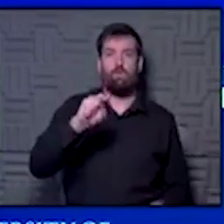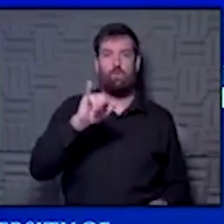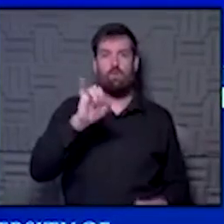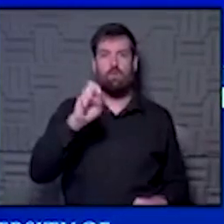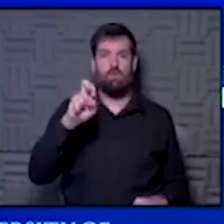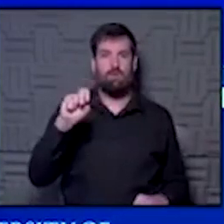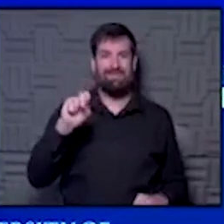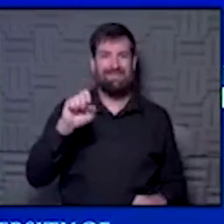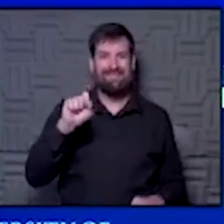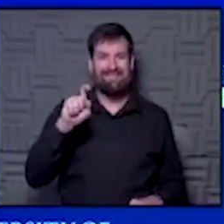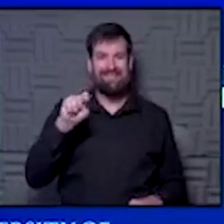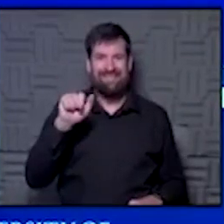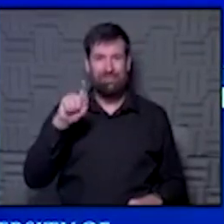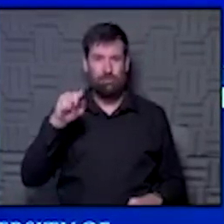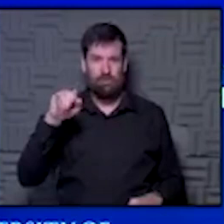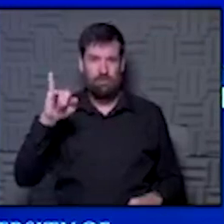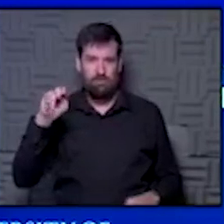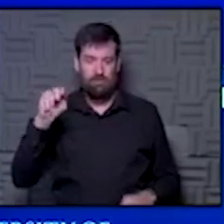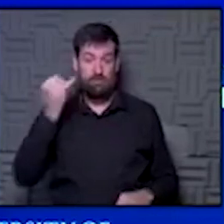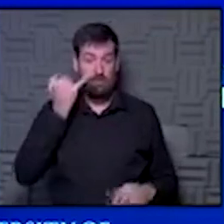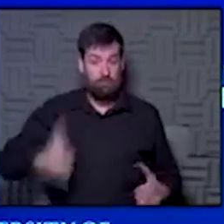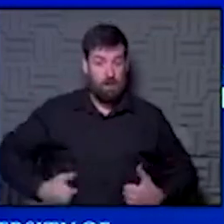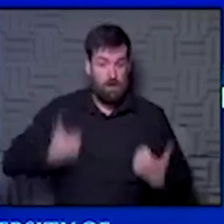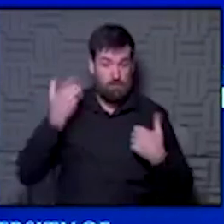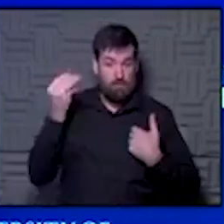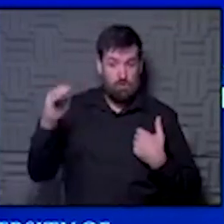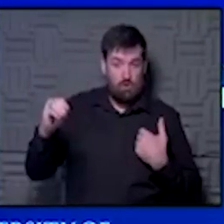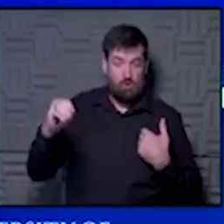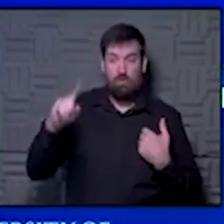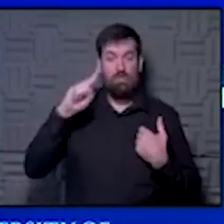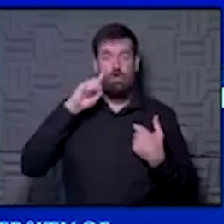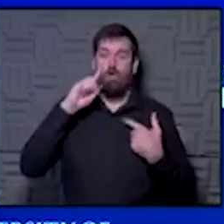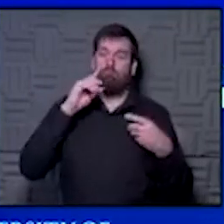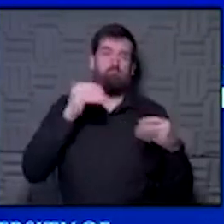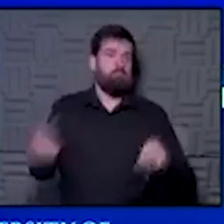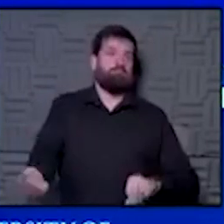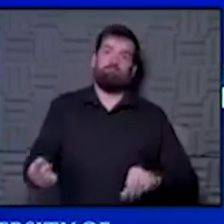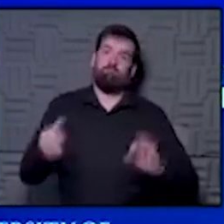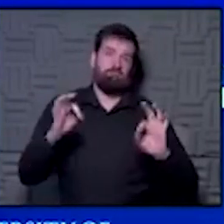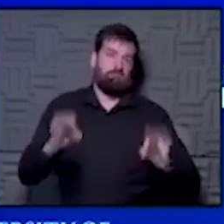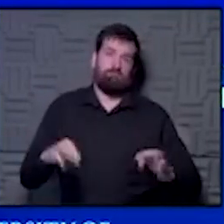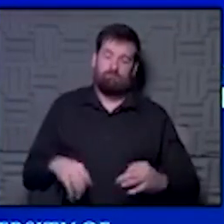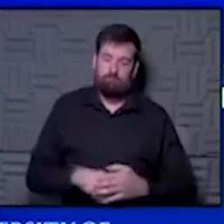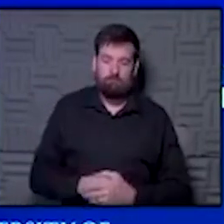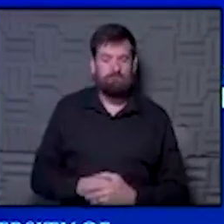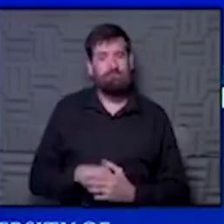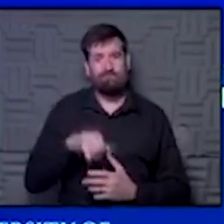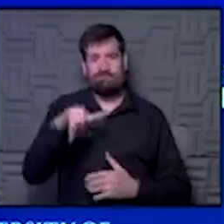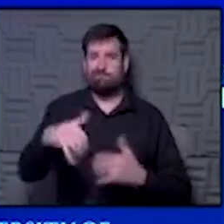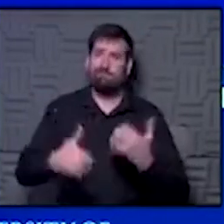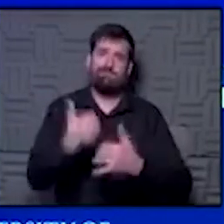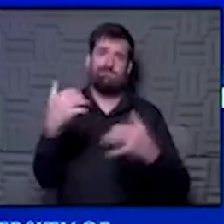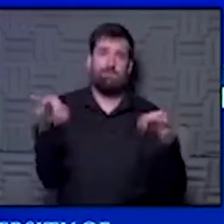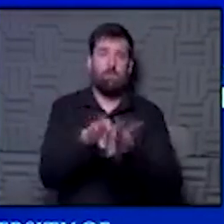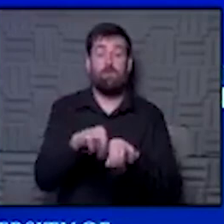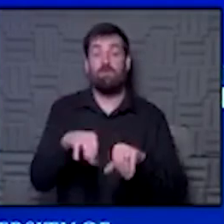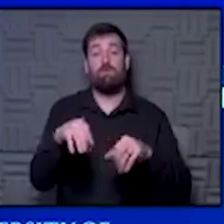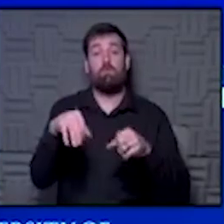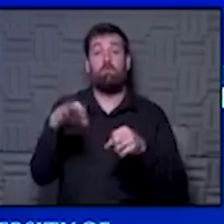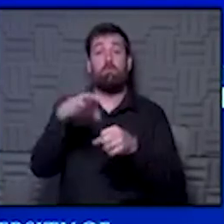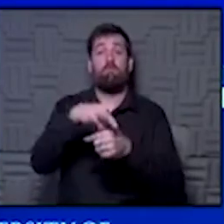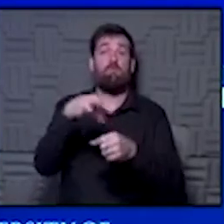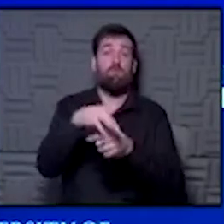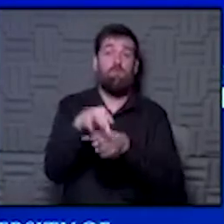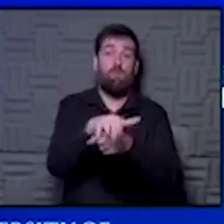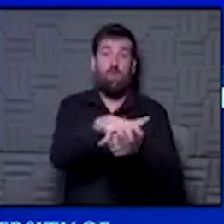Kansas City and for Missouri residents. And I thought it was, they did great. And I think that's really the key. The polling places are working hard